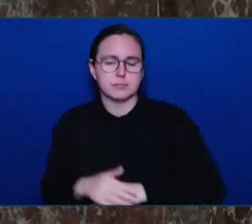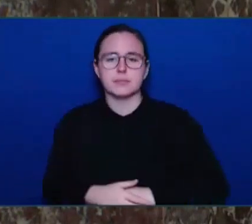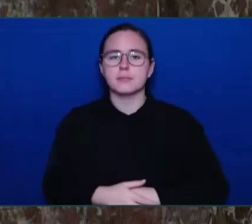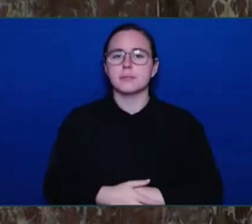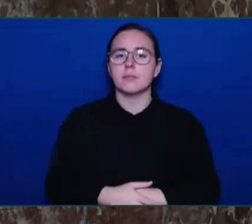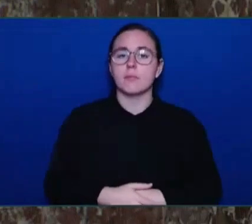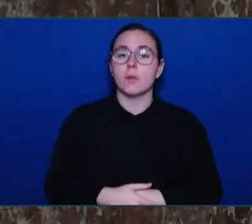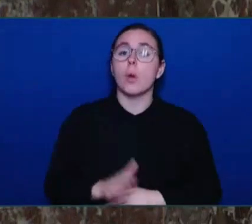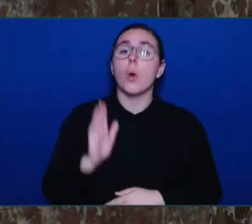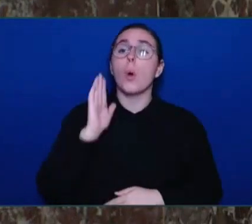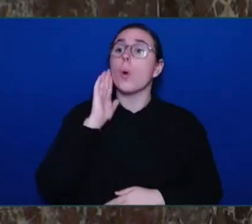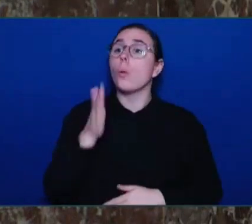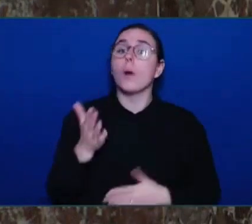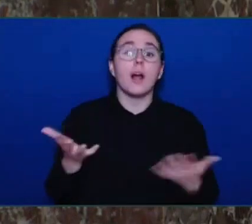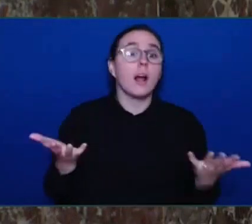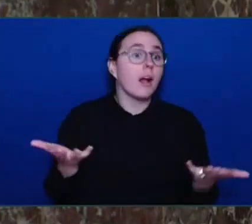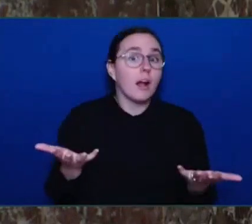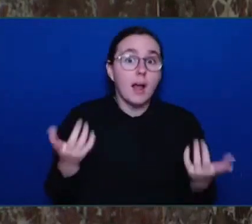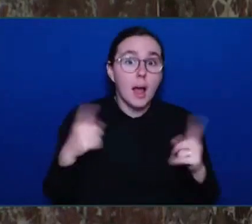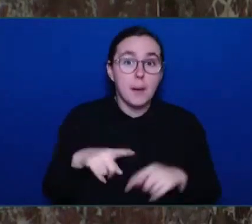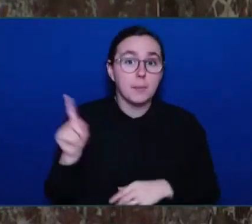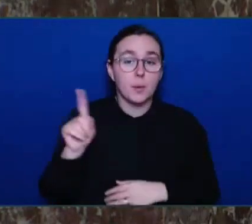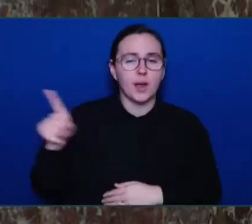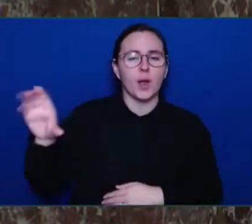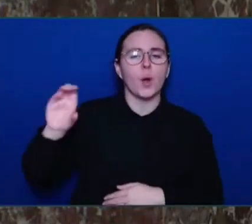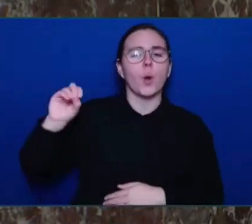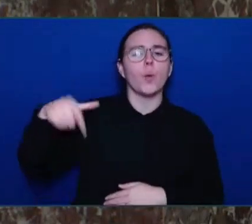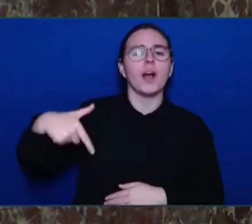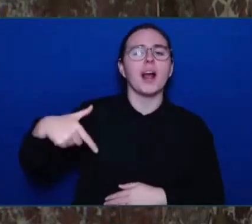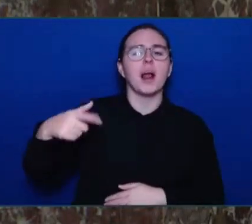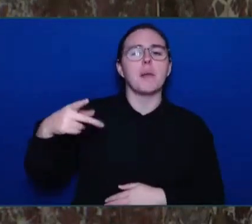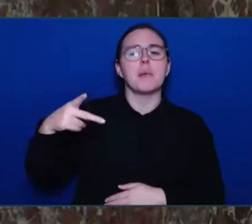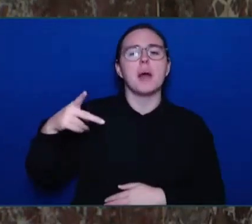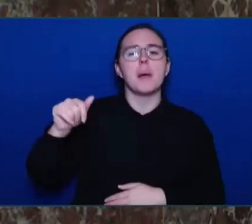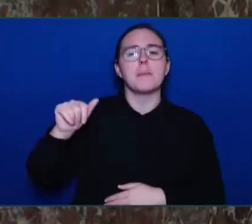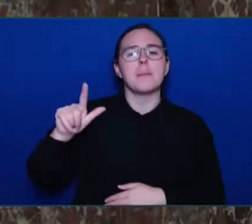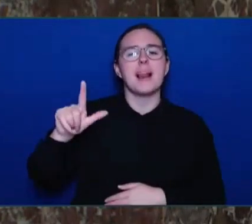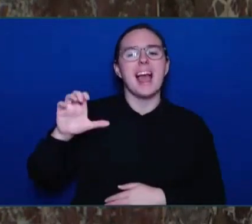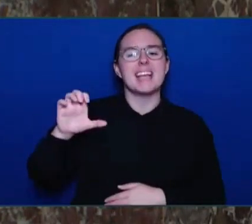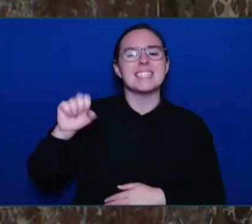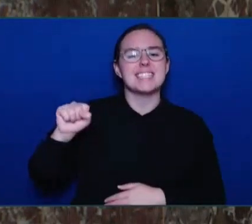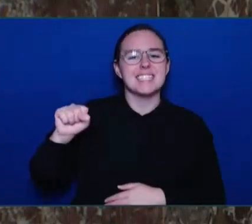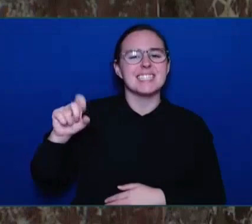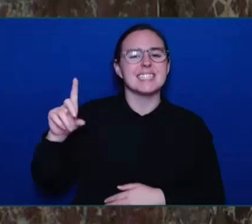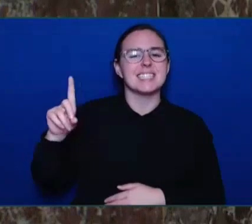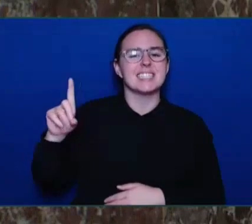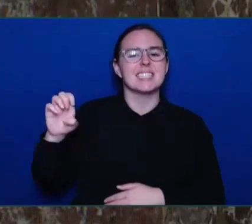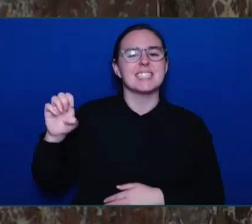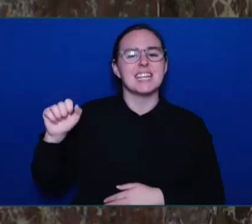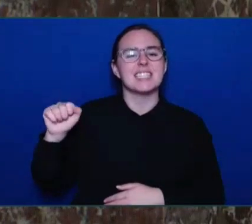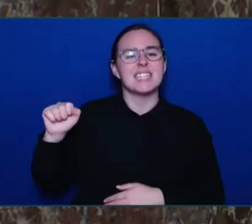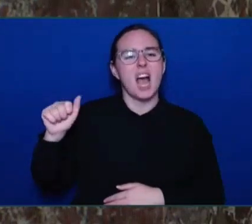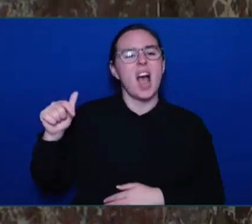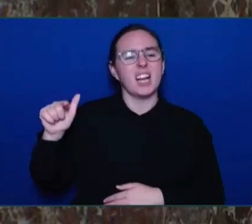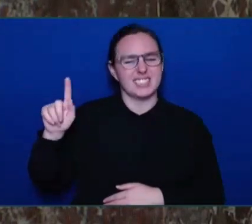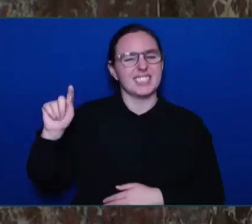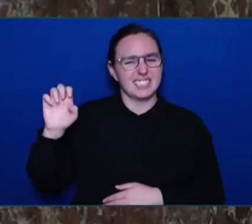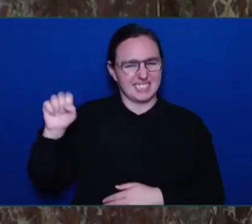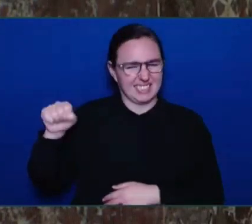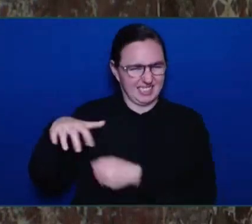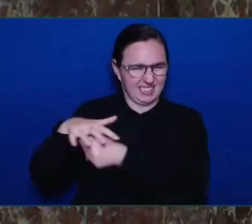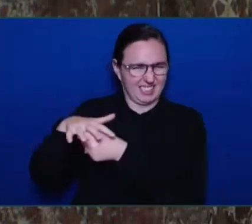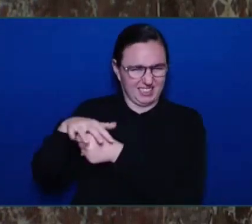Coquitlam. And there are many more great projects on the way. If you'd like to submit your artwork, you can go to